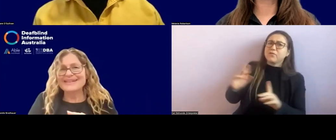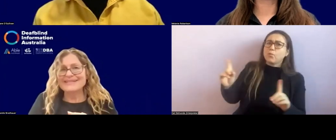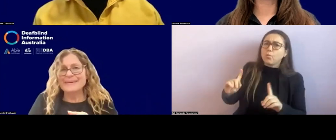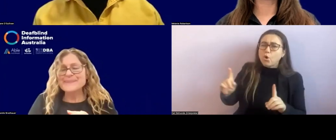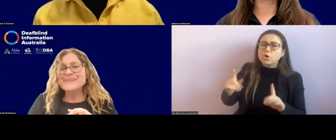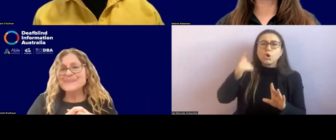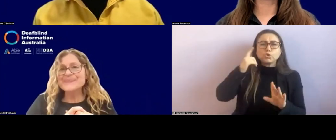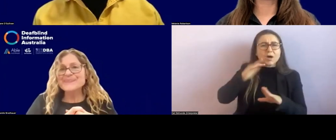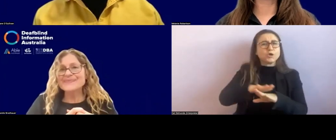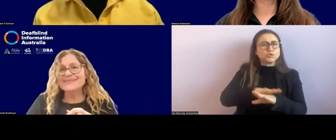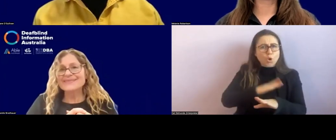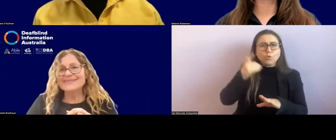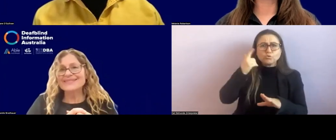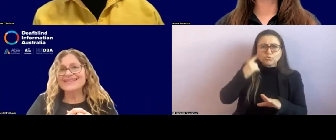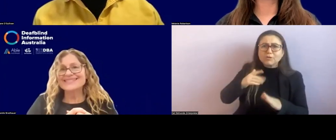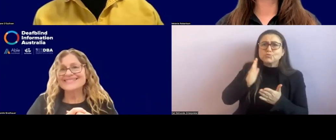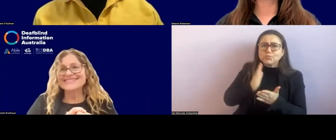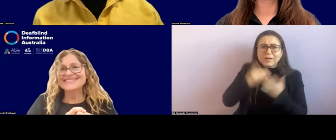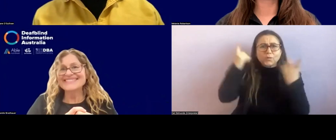that all together.